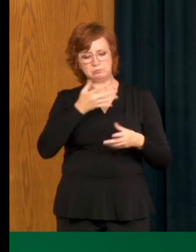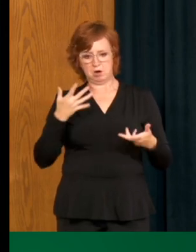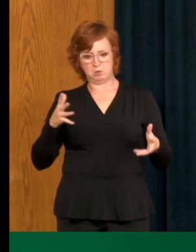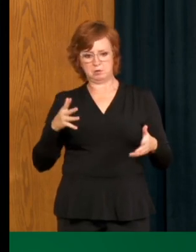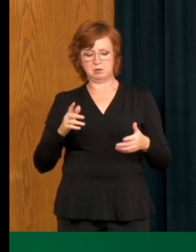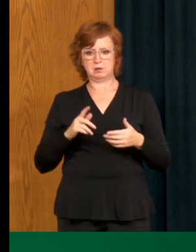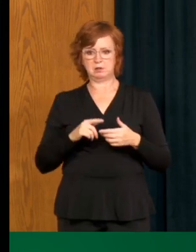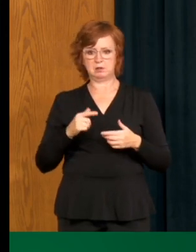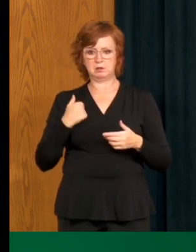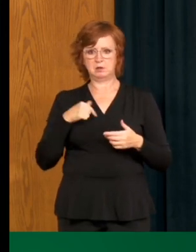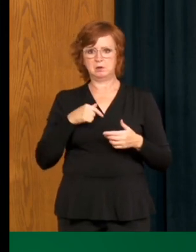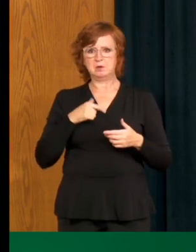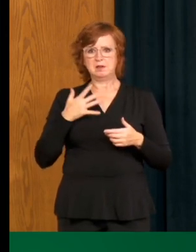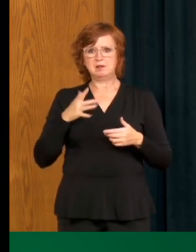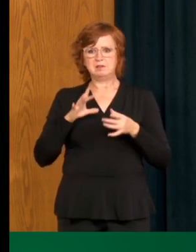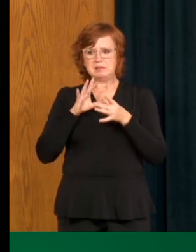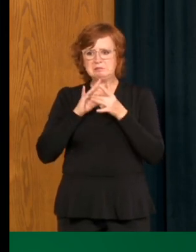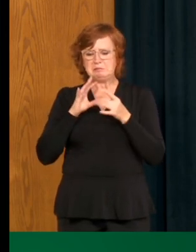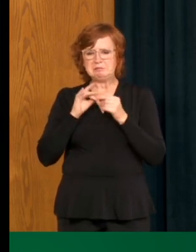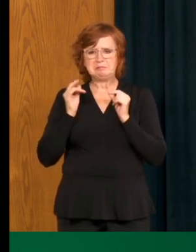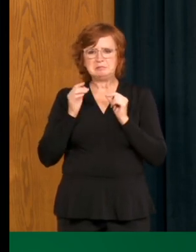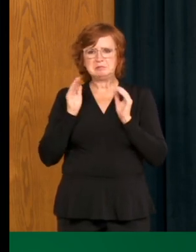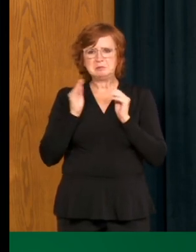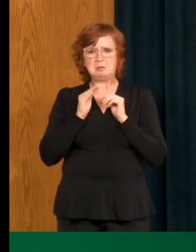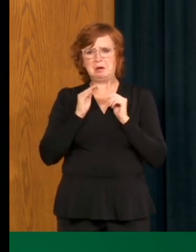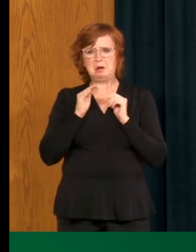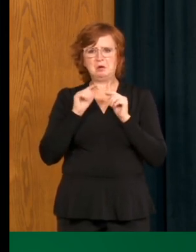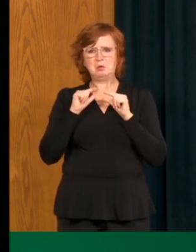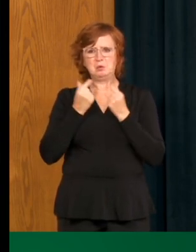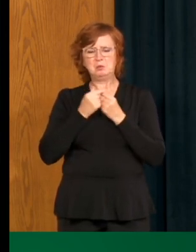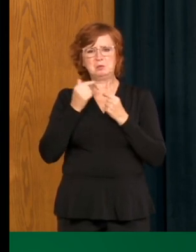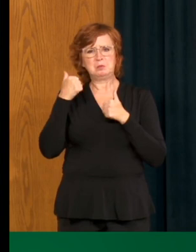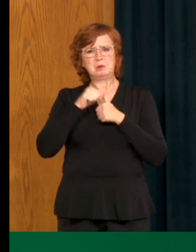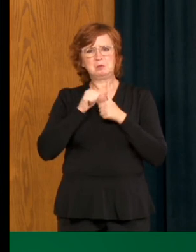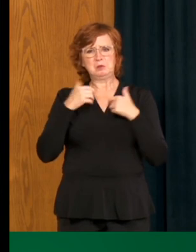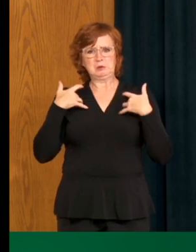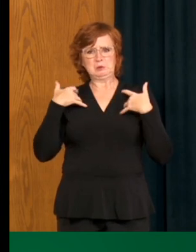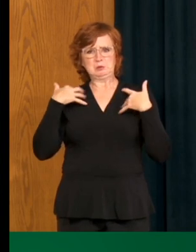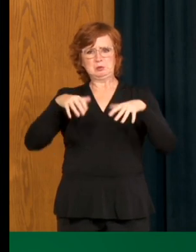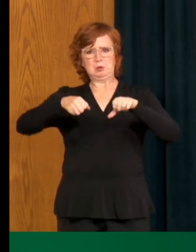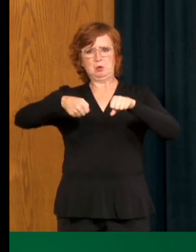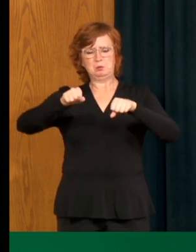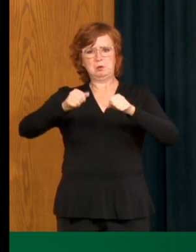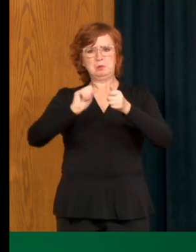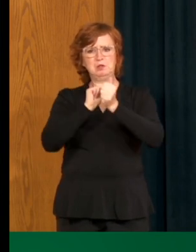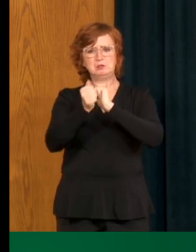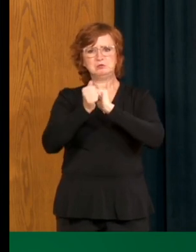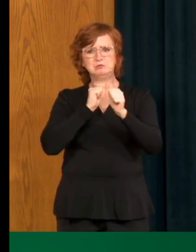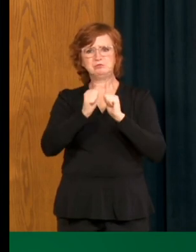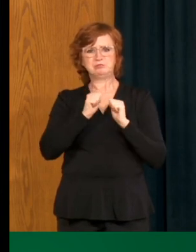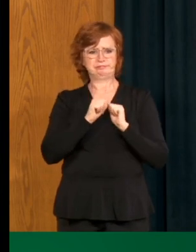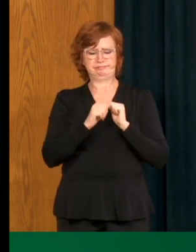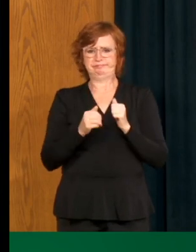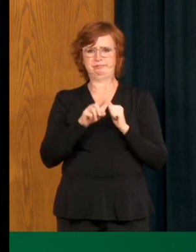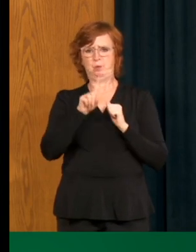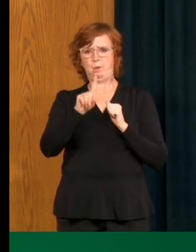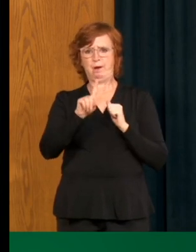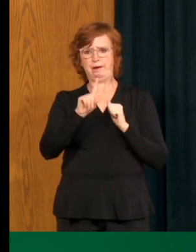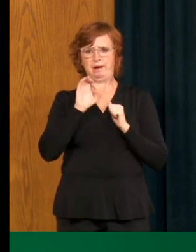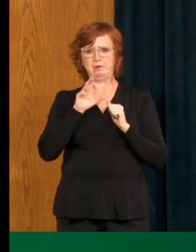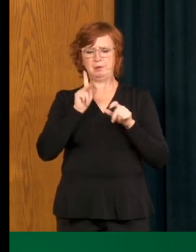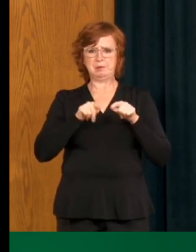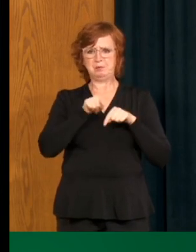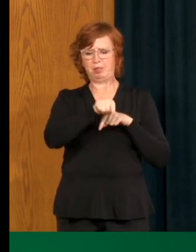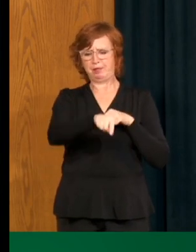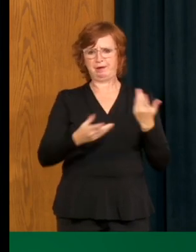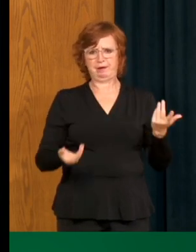the minutiae of a snowmobile rally north of Prince Albert when that occurred to ensure that people are informed when they need